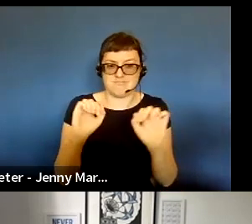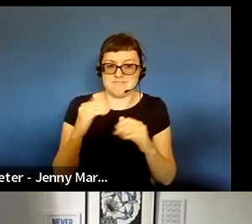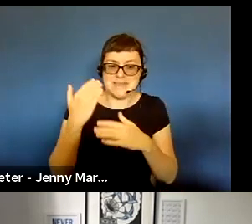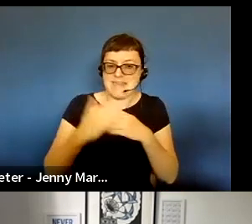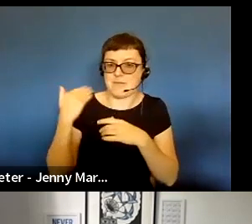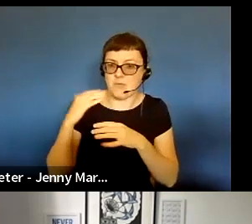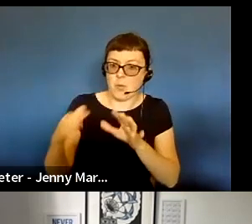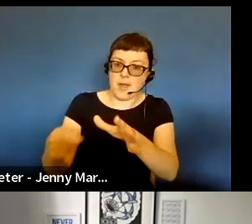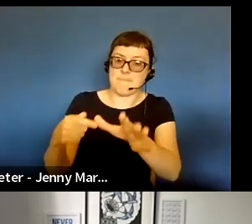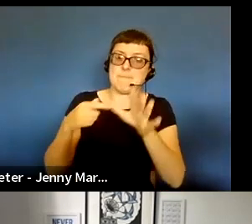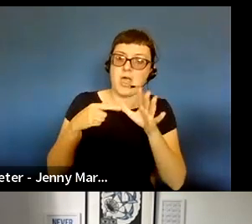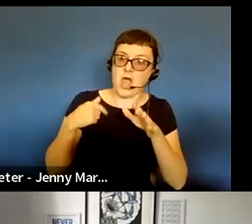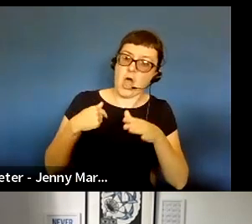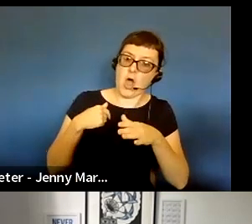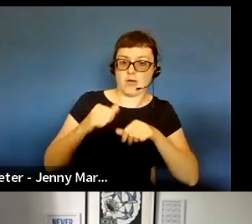as well.